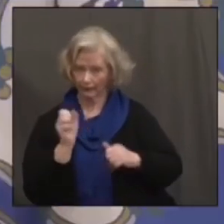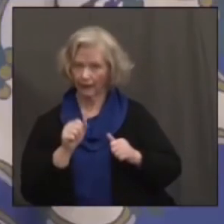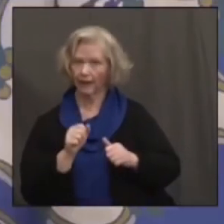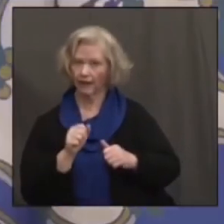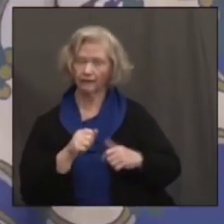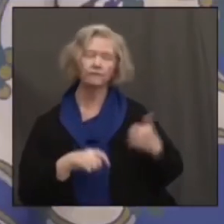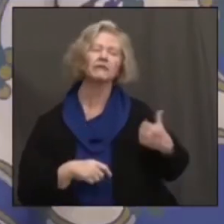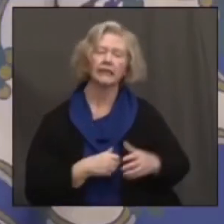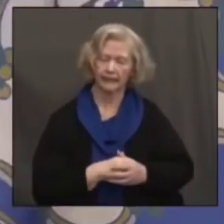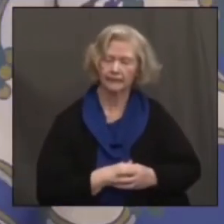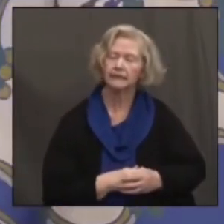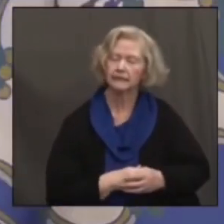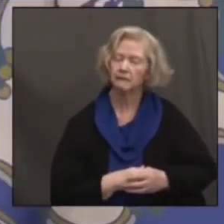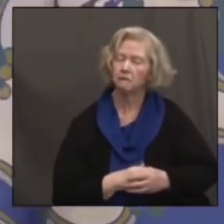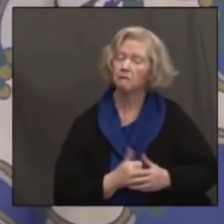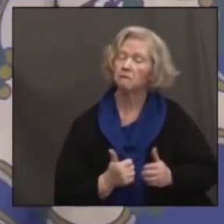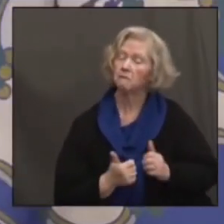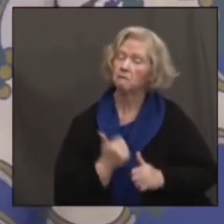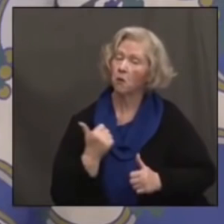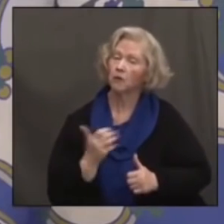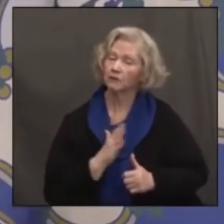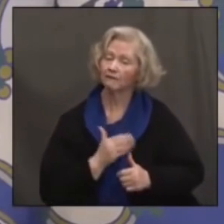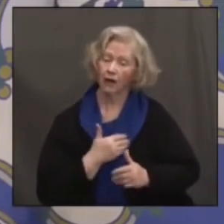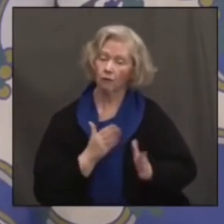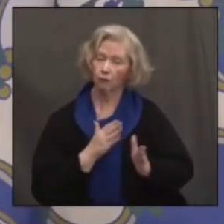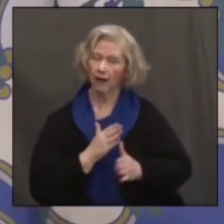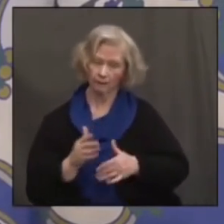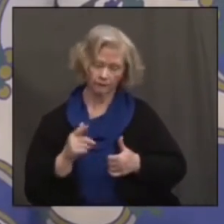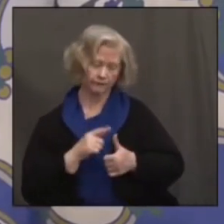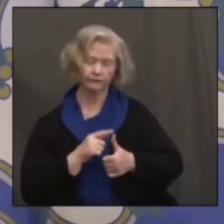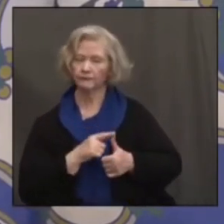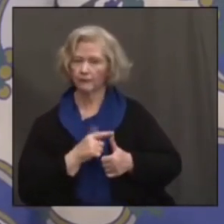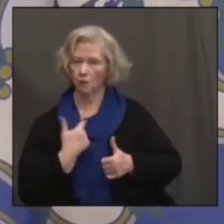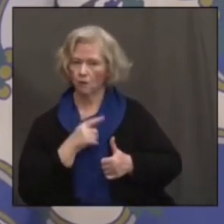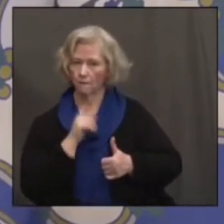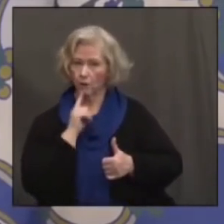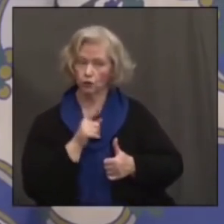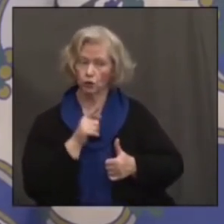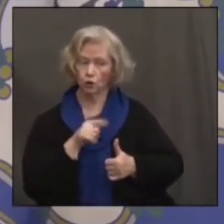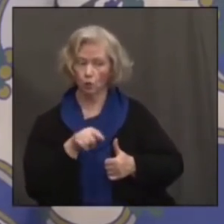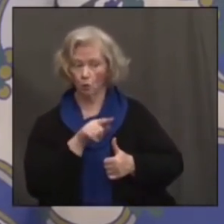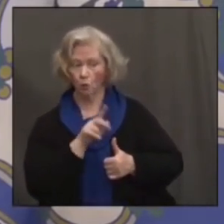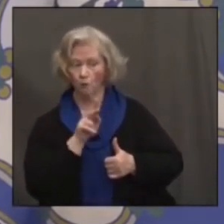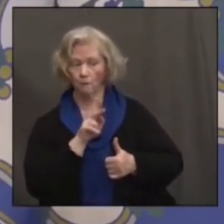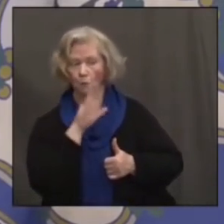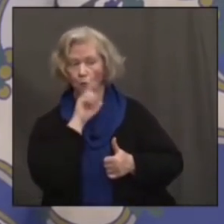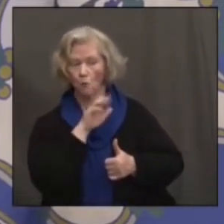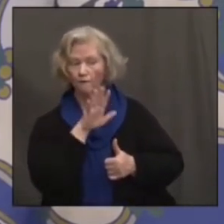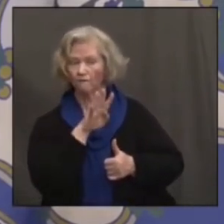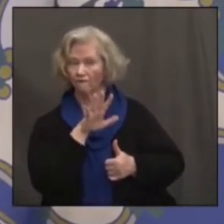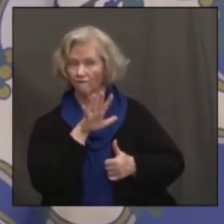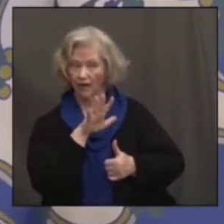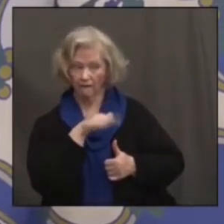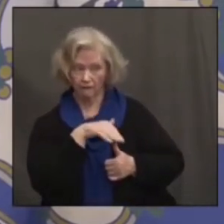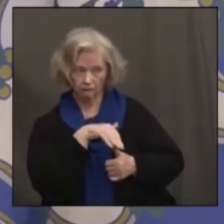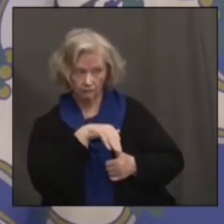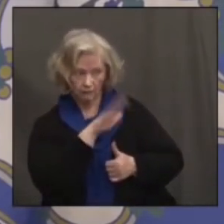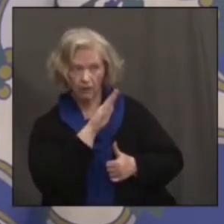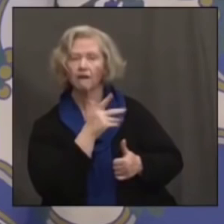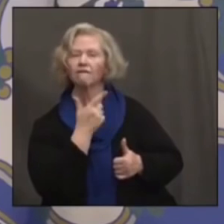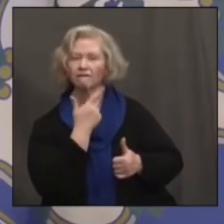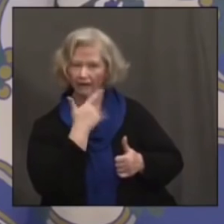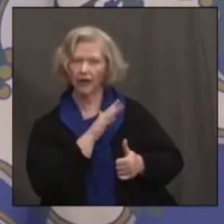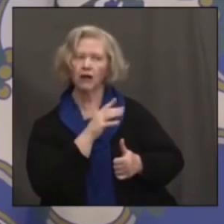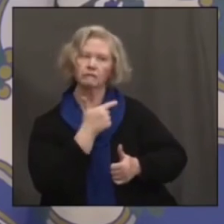Yeah, the main preparations are, A, I want to get the 45 and above, get them in line, make sure they get vaccinated.